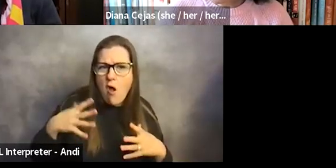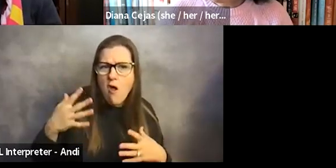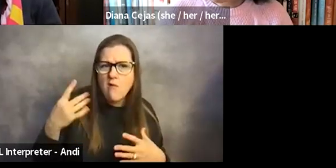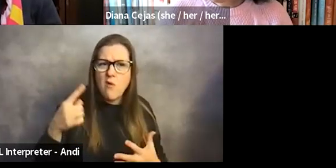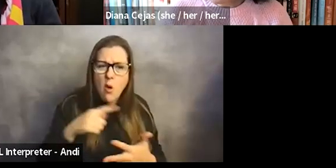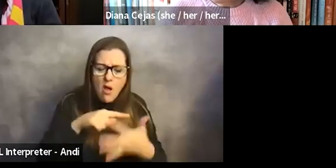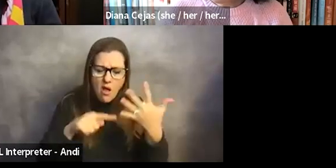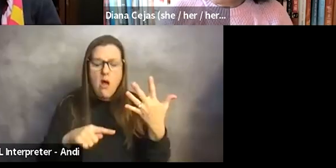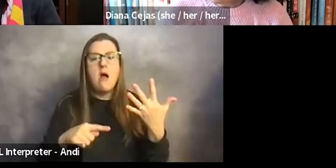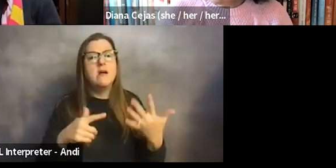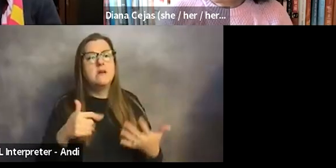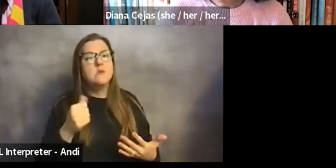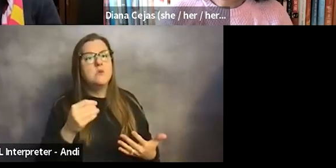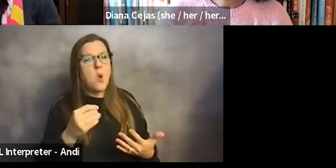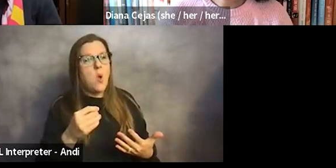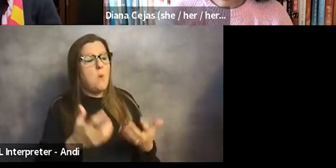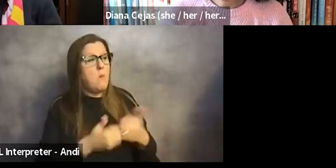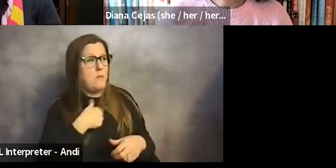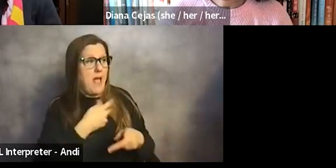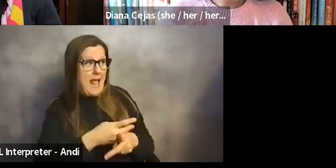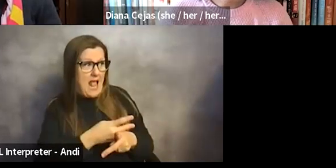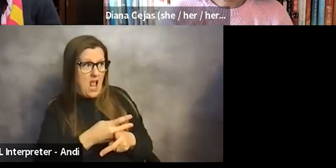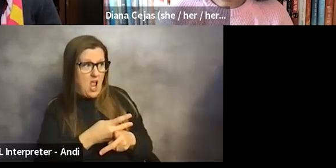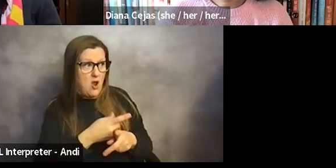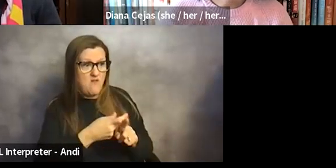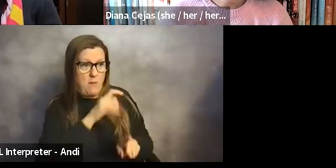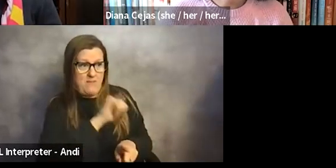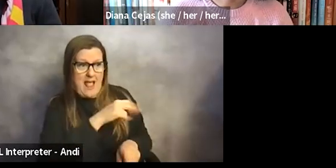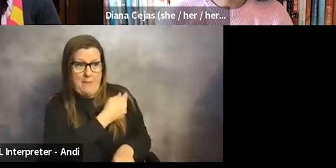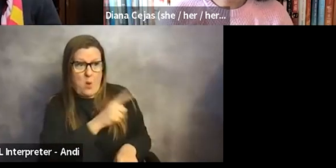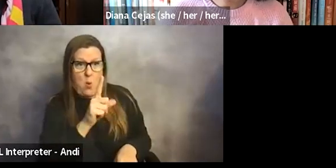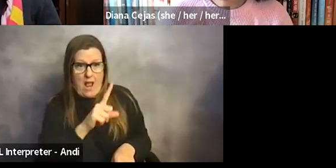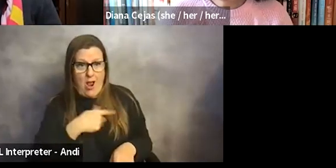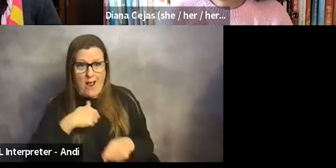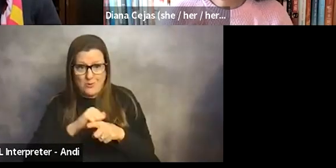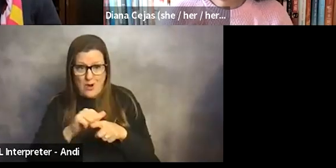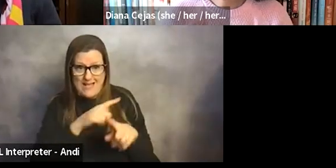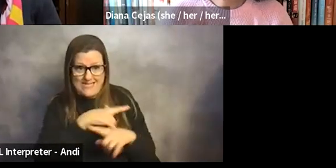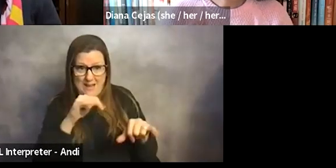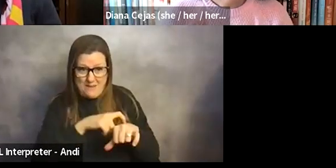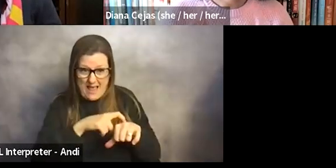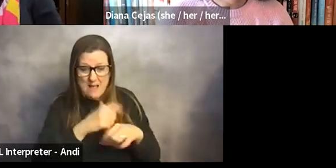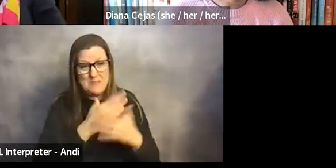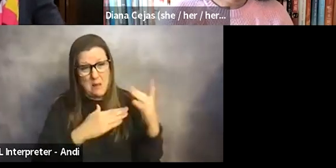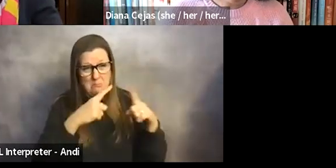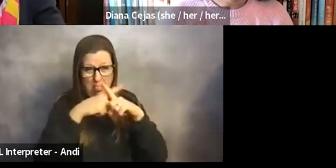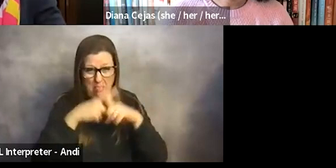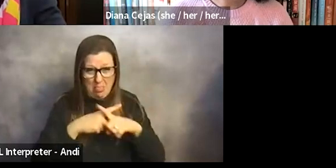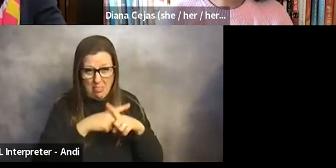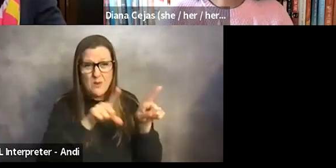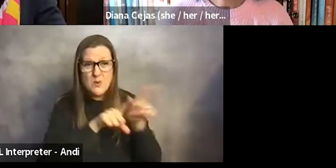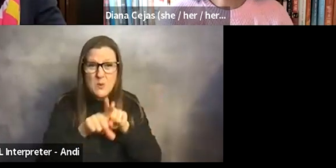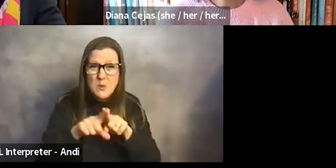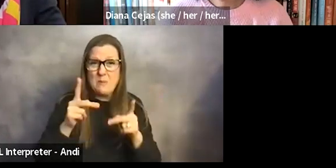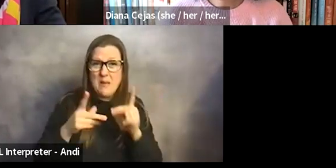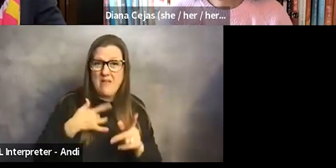up, I was getting most of my care in the hospital in which I trained, which had its own set of issues, I guess, around how comfortable people